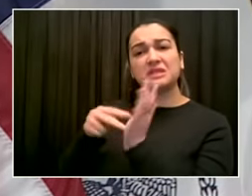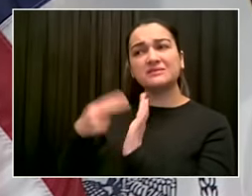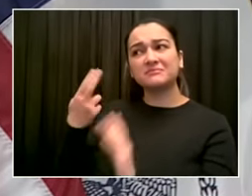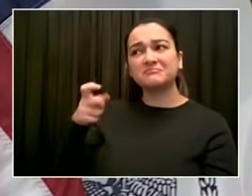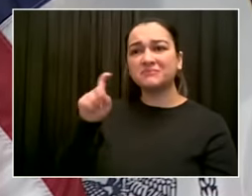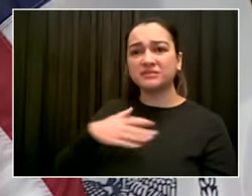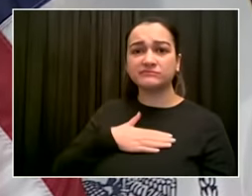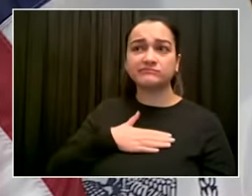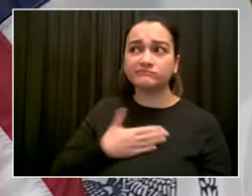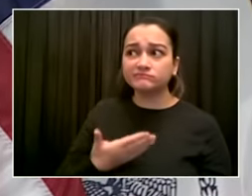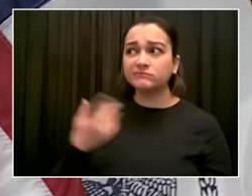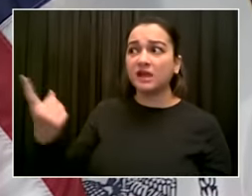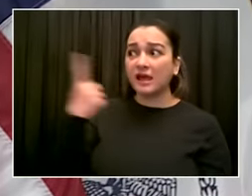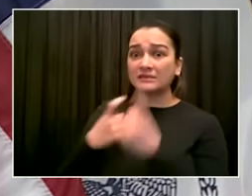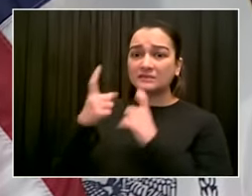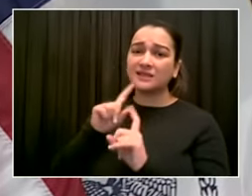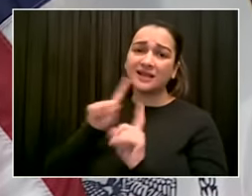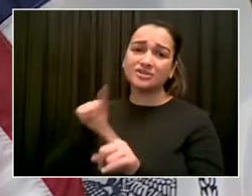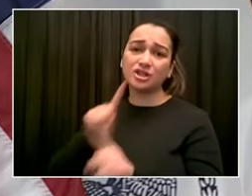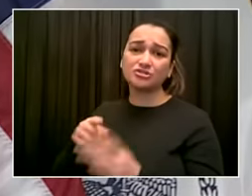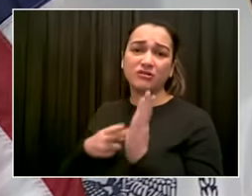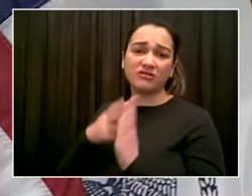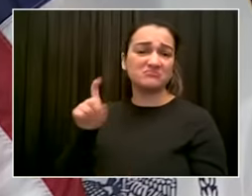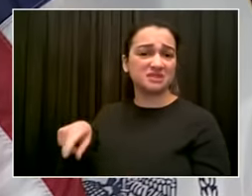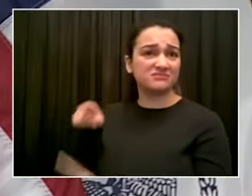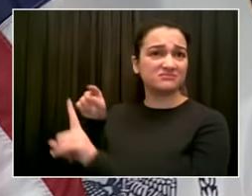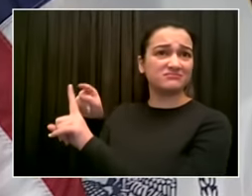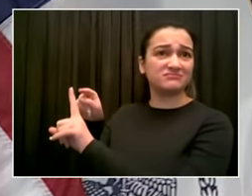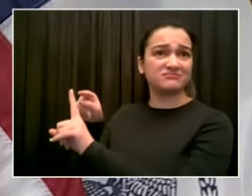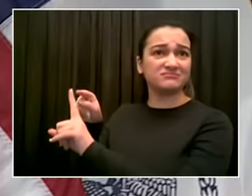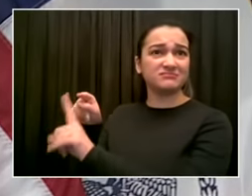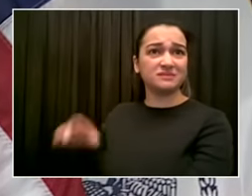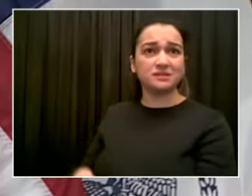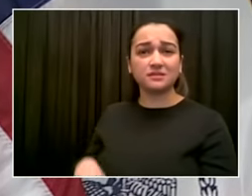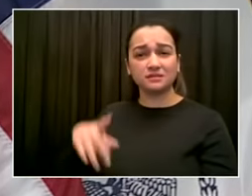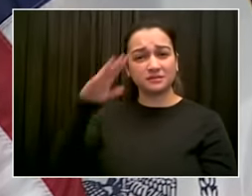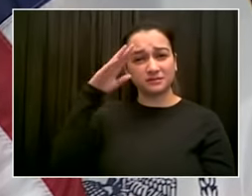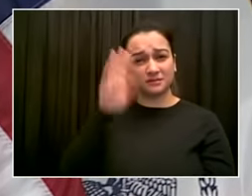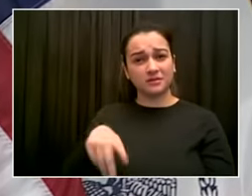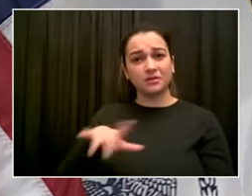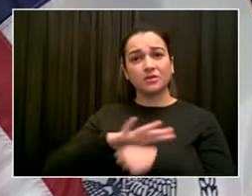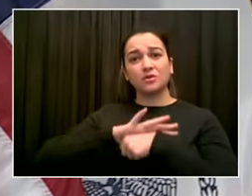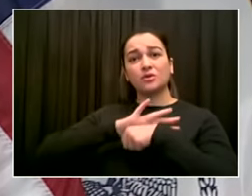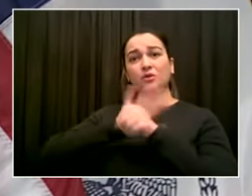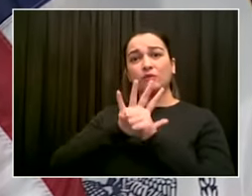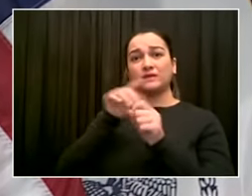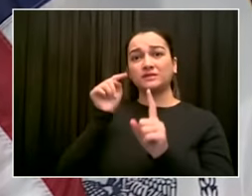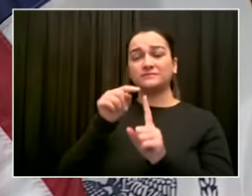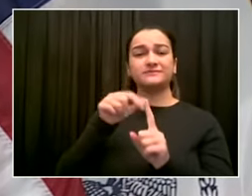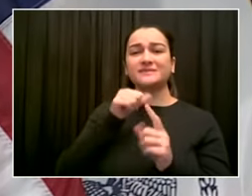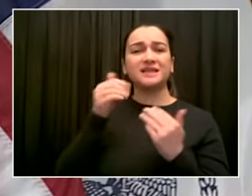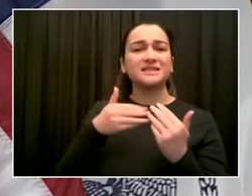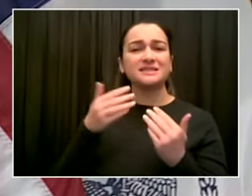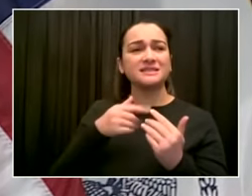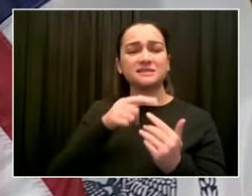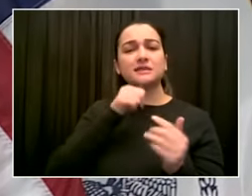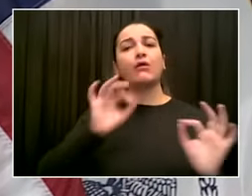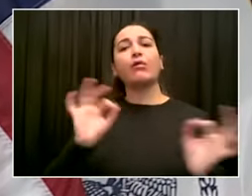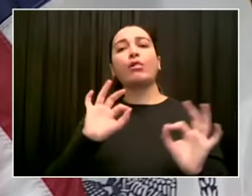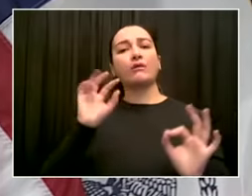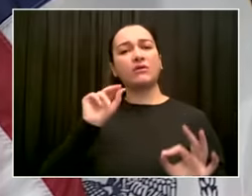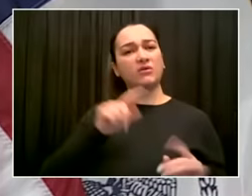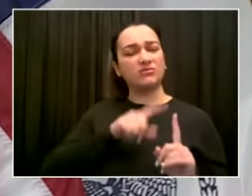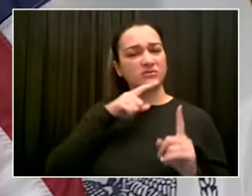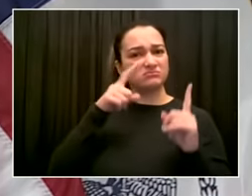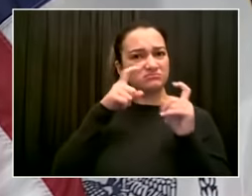obviously, part of that is responding to the concerns of the public expressed through the media. That's the bottom line right